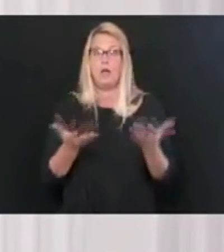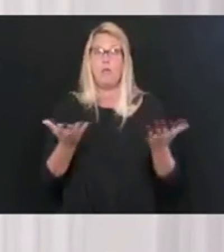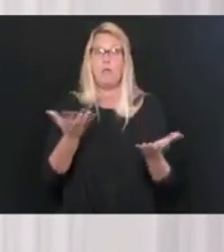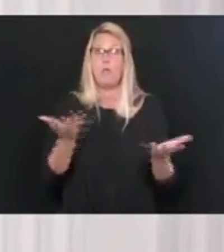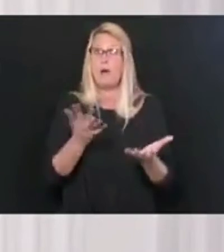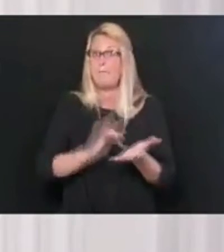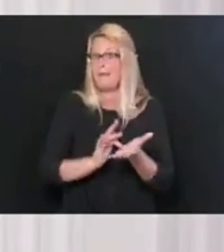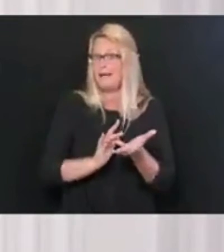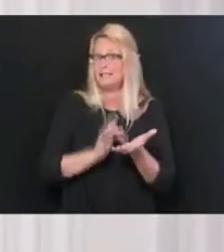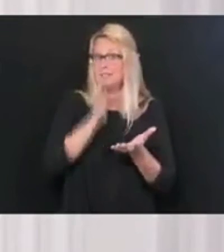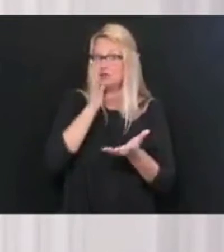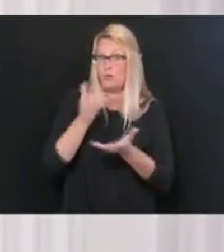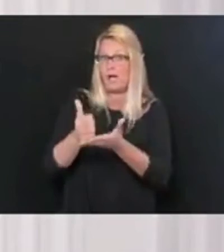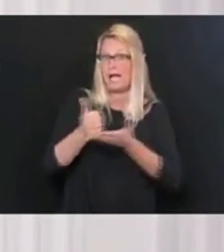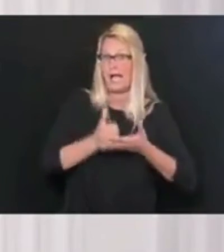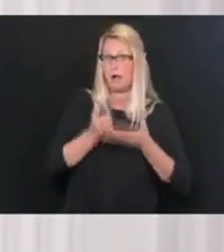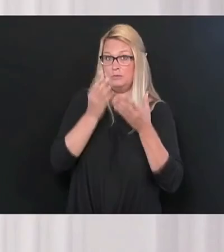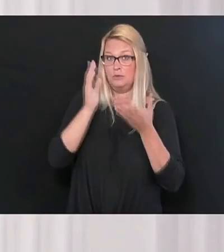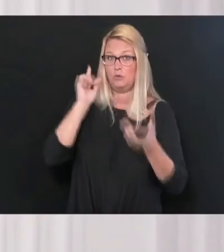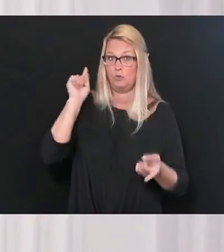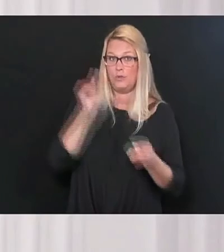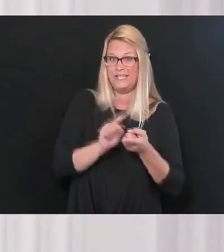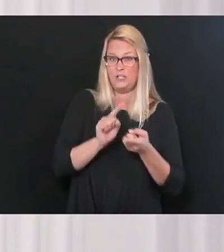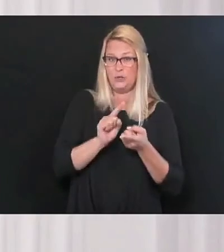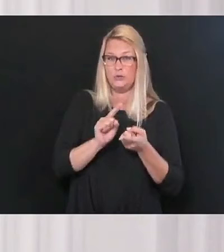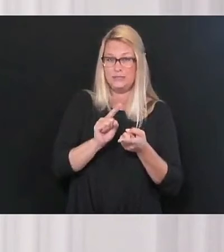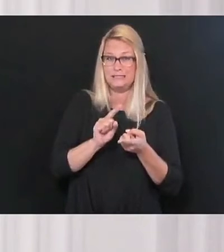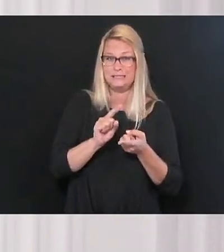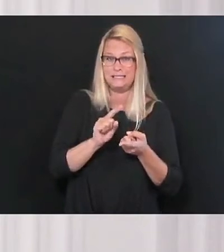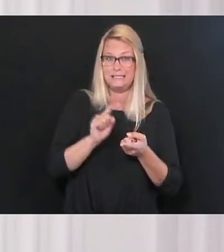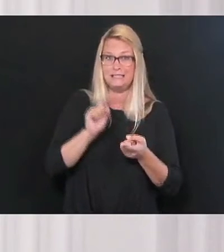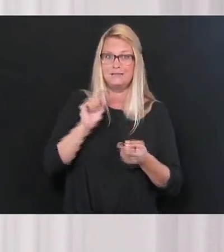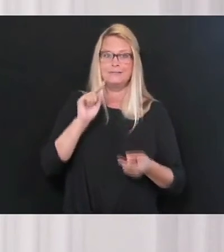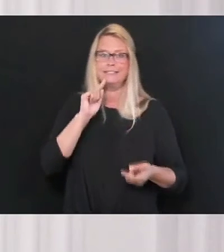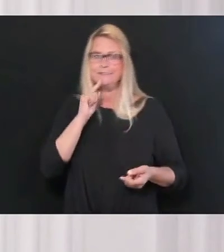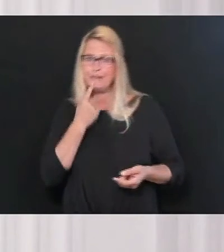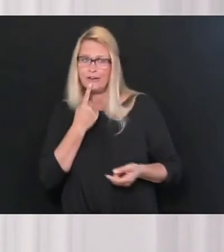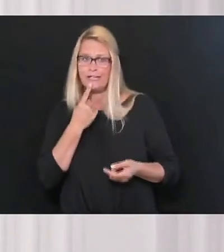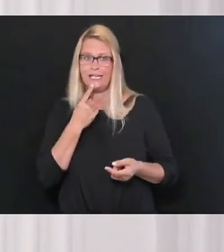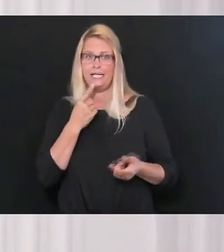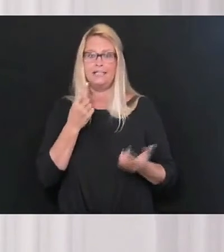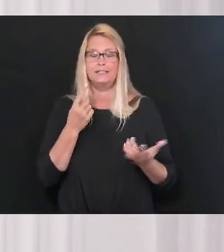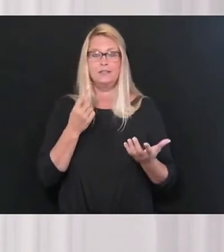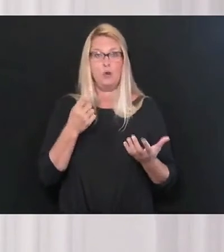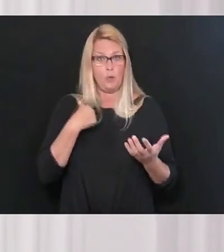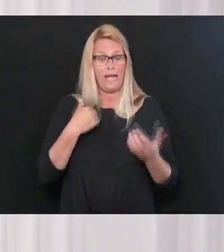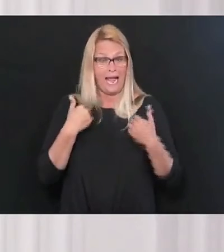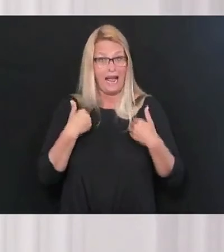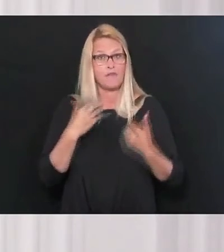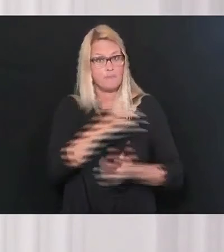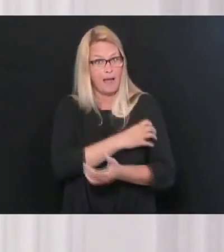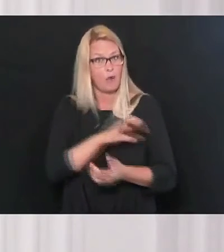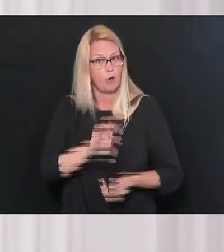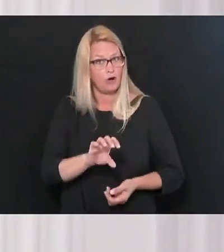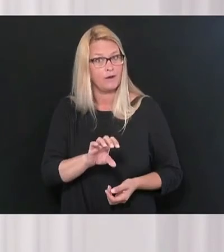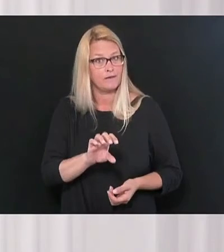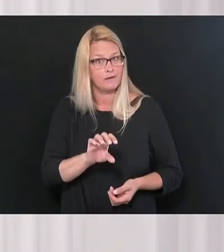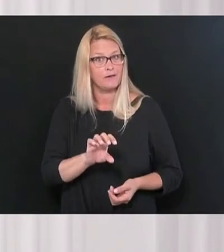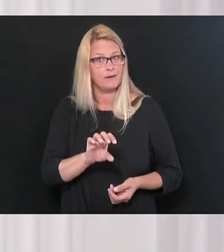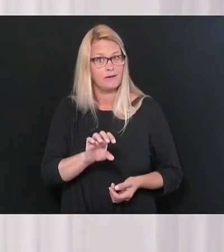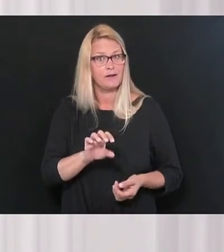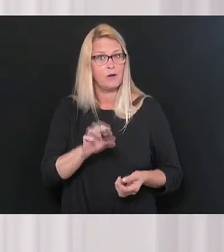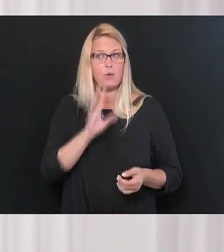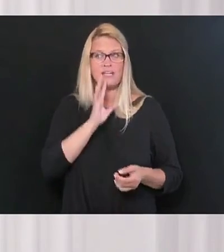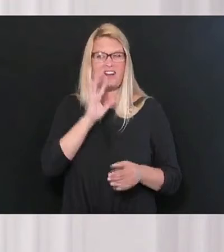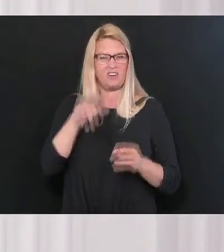reduce the severity of COVID-19, we have the power. We talked about that really early in the pandemic. And, um,